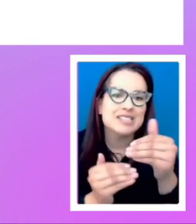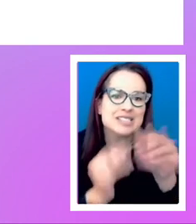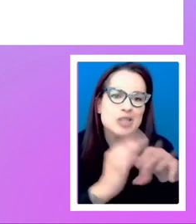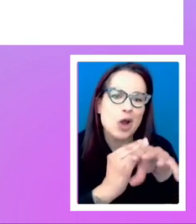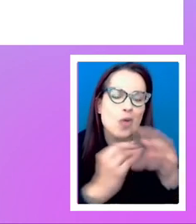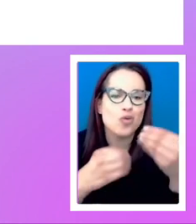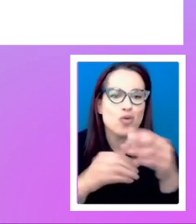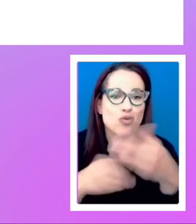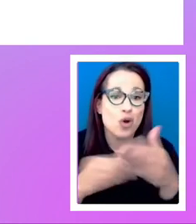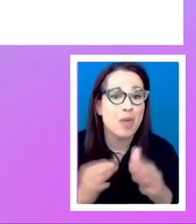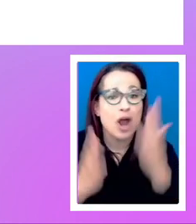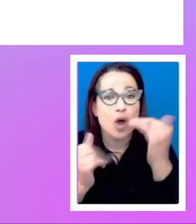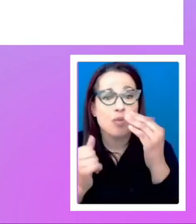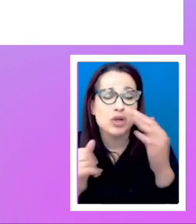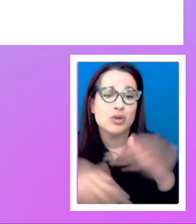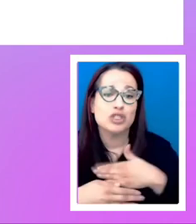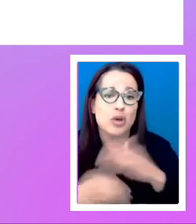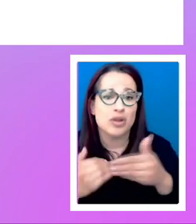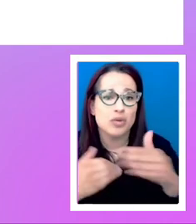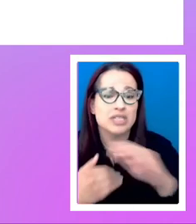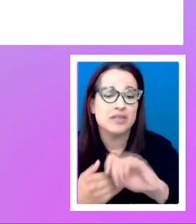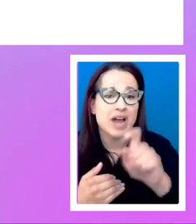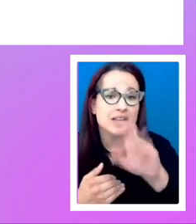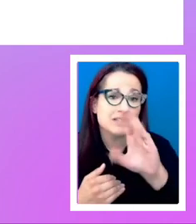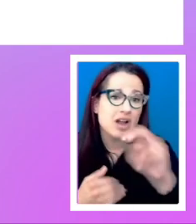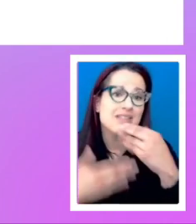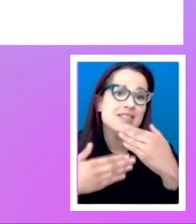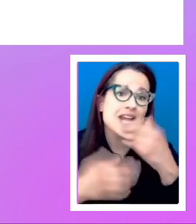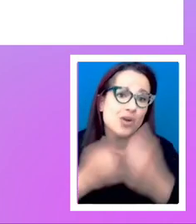enjoy the rest of AxeCon and thanks again, everyone. Thank you.